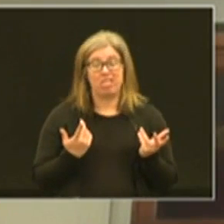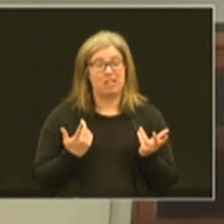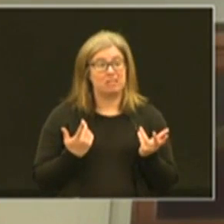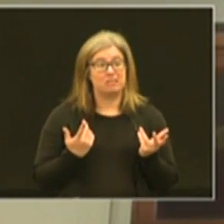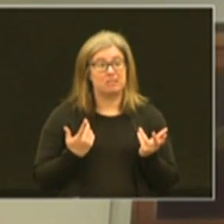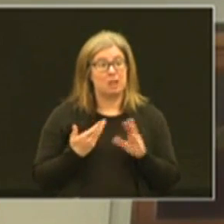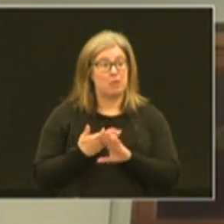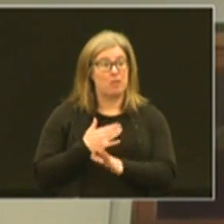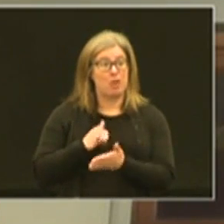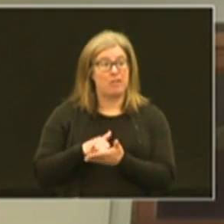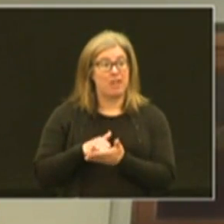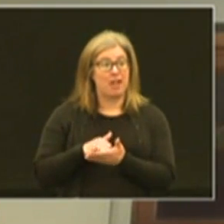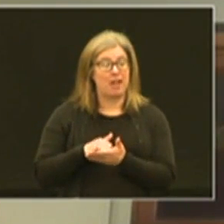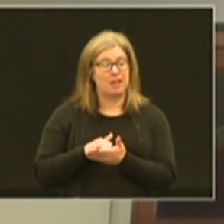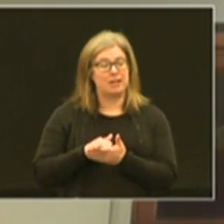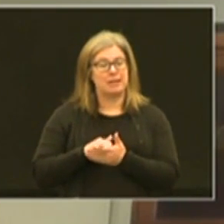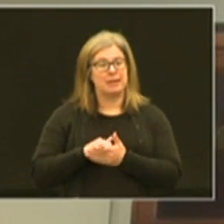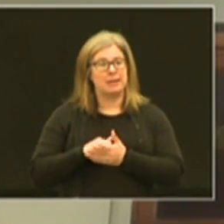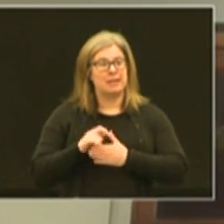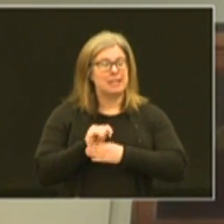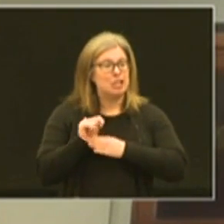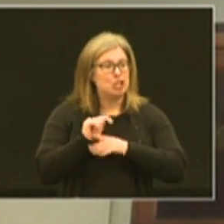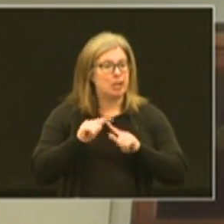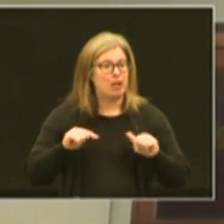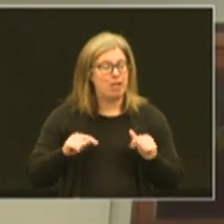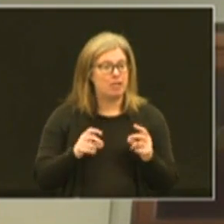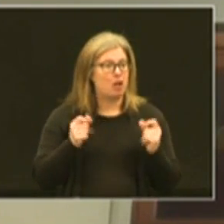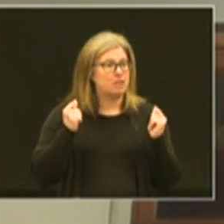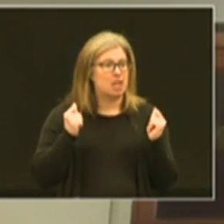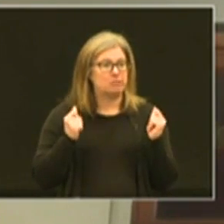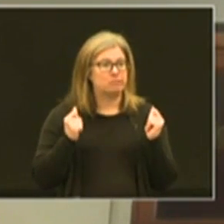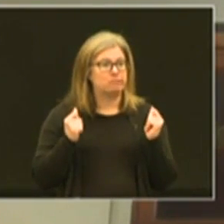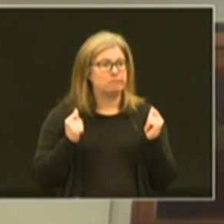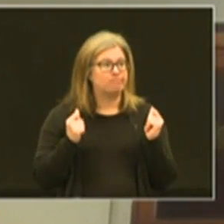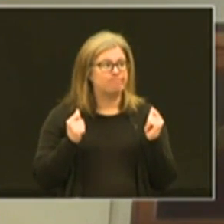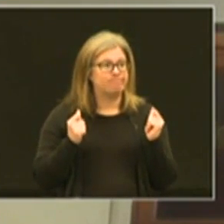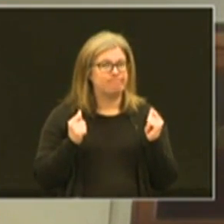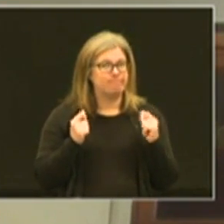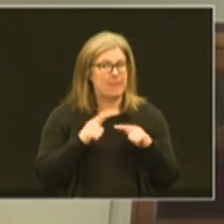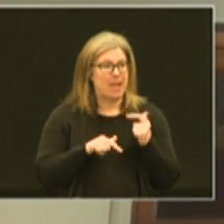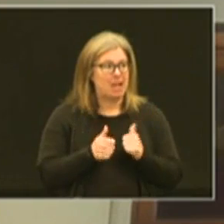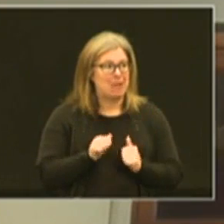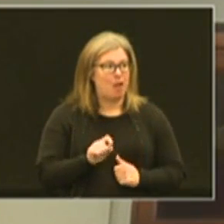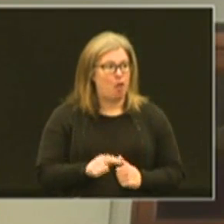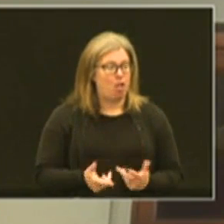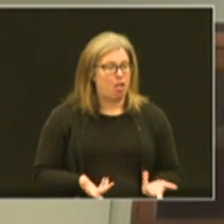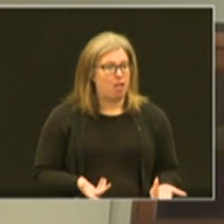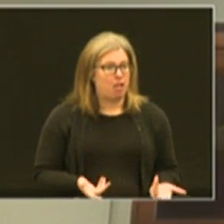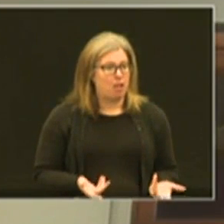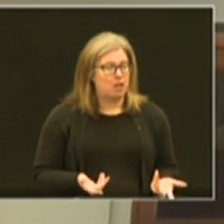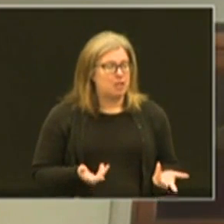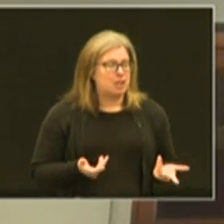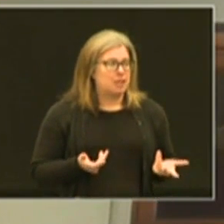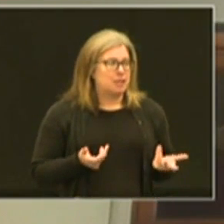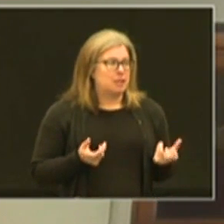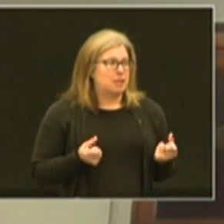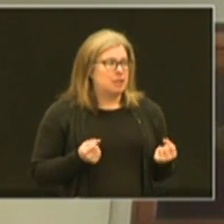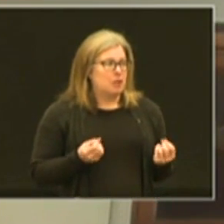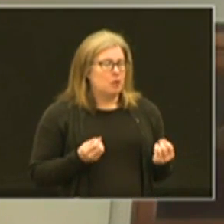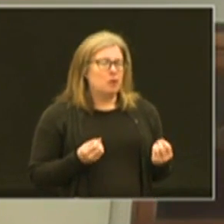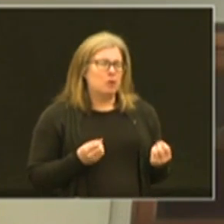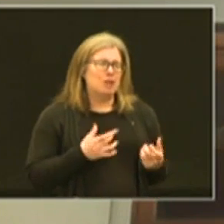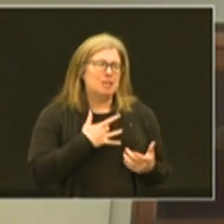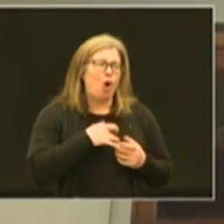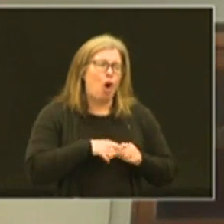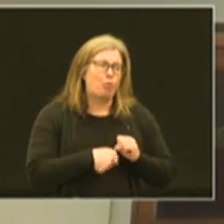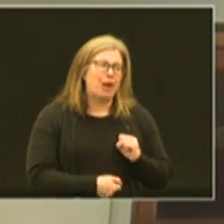well before that in conditioning and things like that and then all of a sudden they're not able to compete um so you know that's